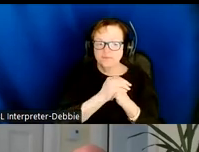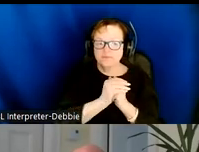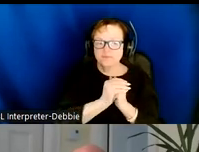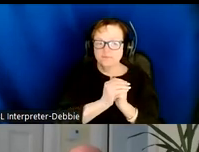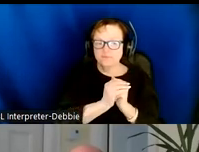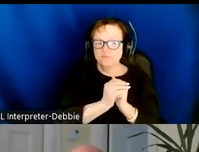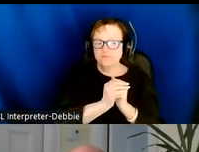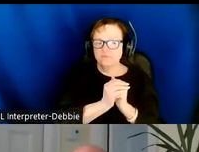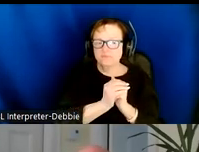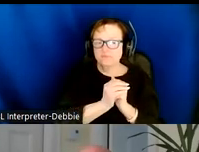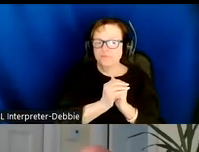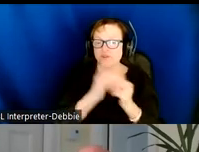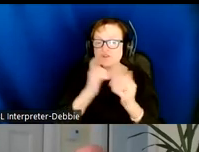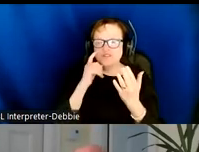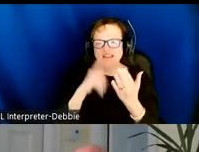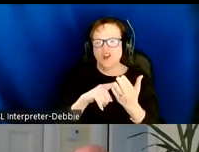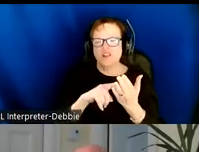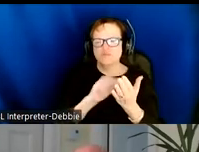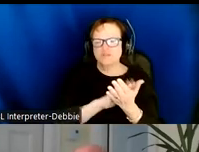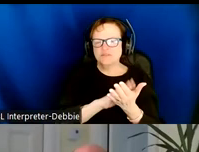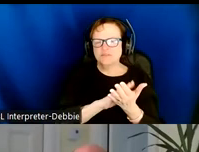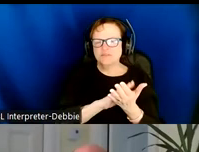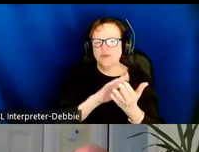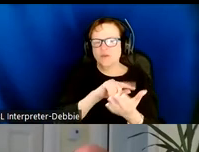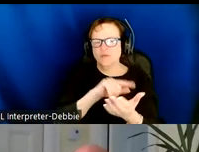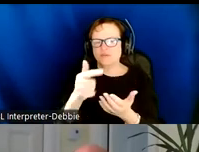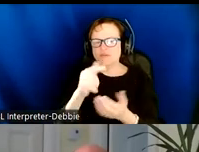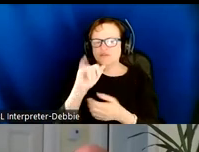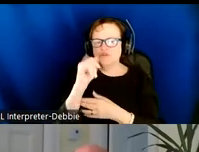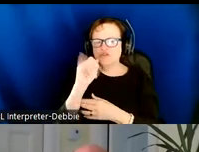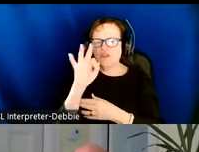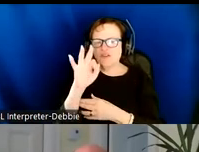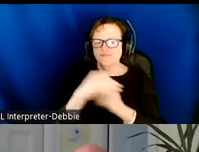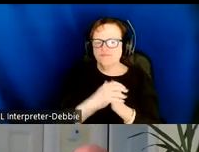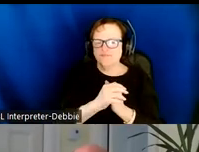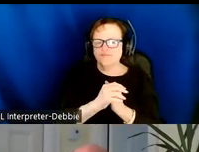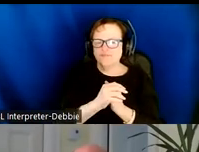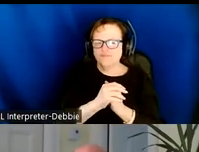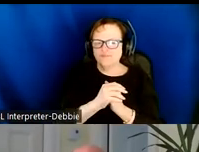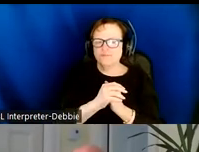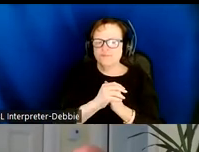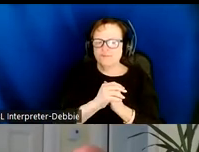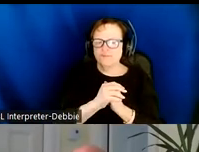So first, our acknowledgements. I'll turn it over to Jeff to wrap up with that and the conclusion.